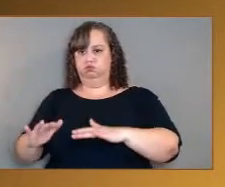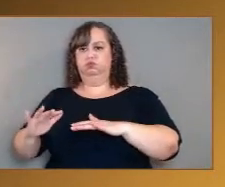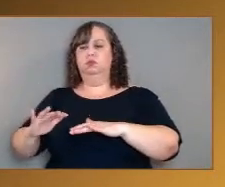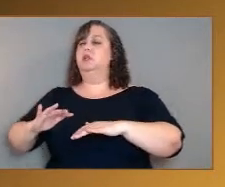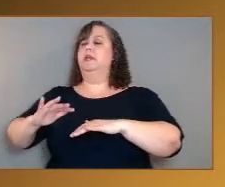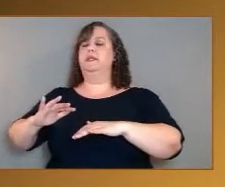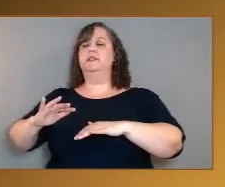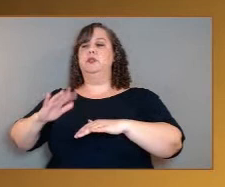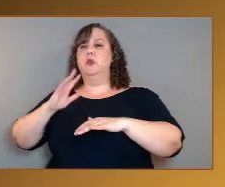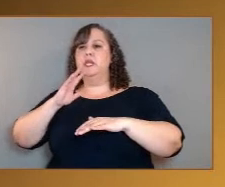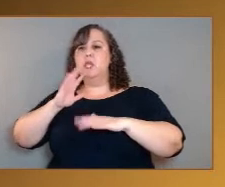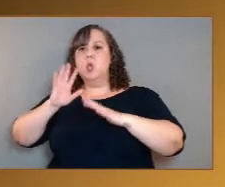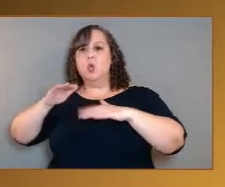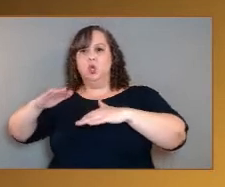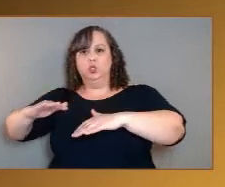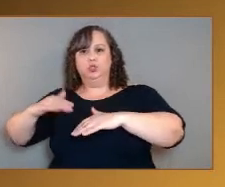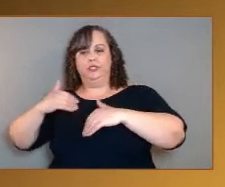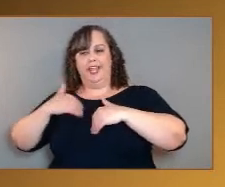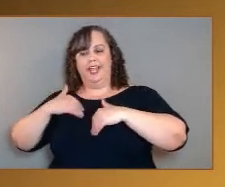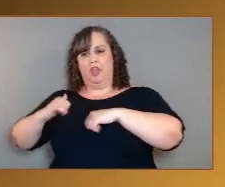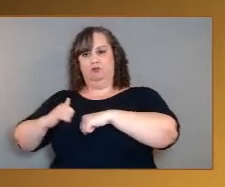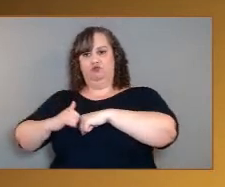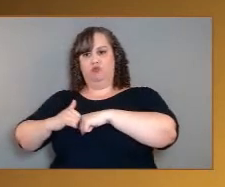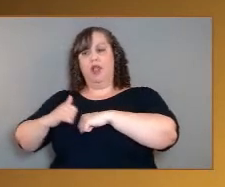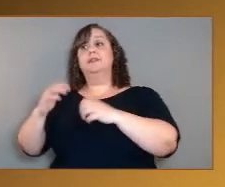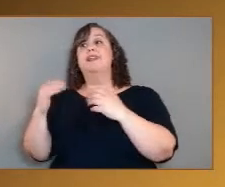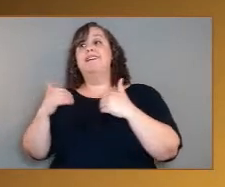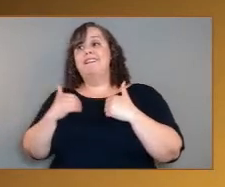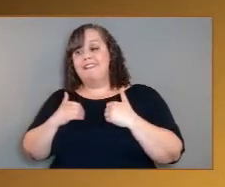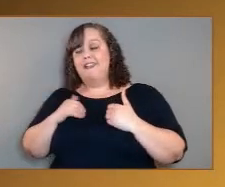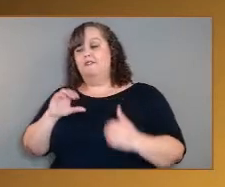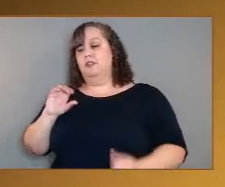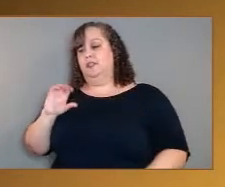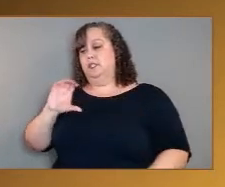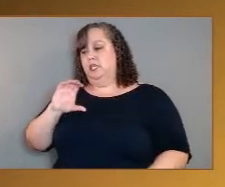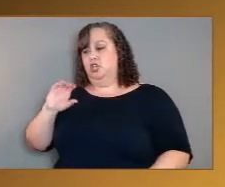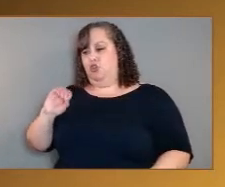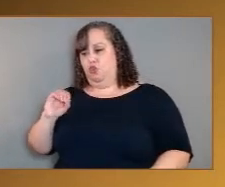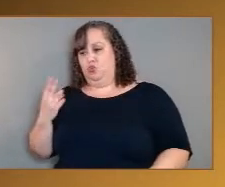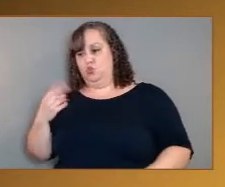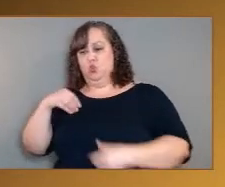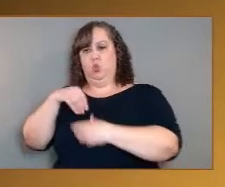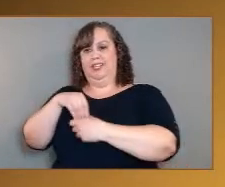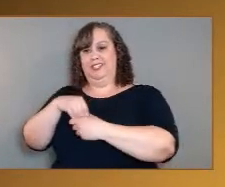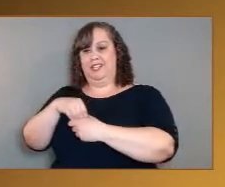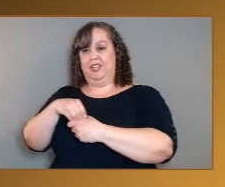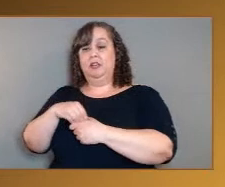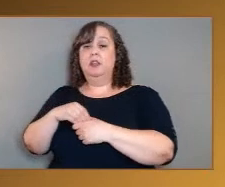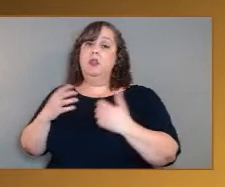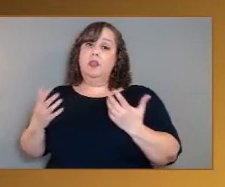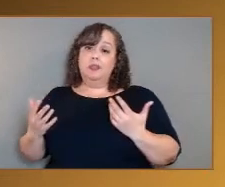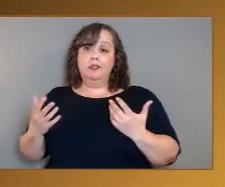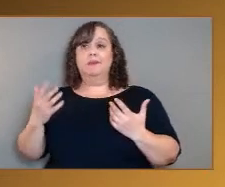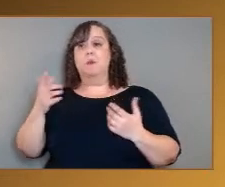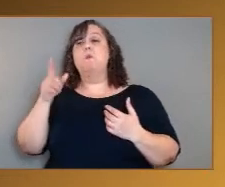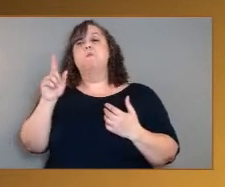you know, unless we release all that carbon dioxide back into the atmosphere, we'll never become like Venus.